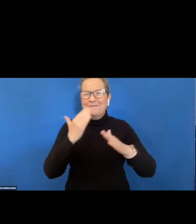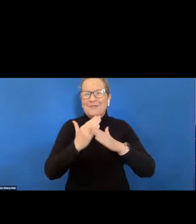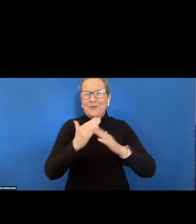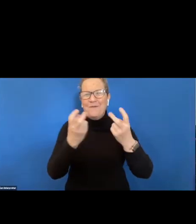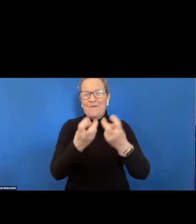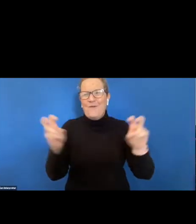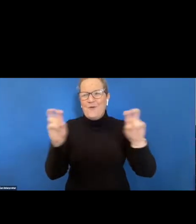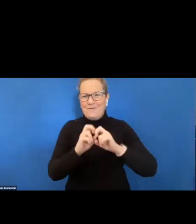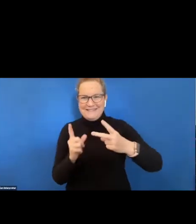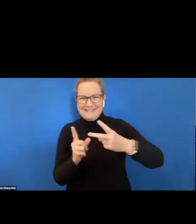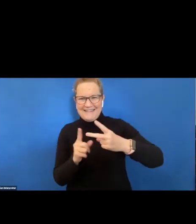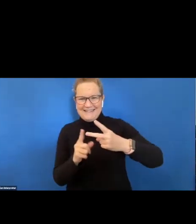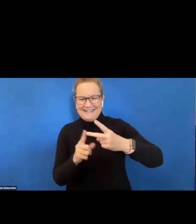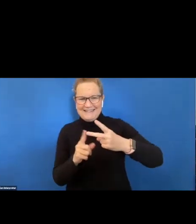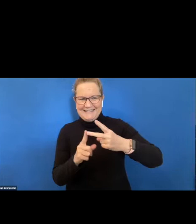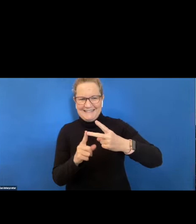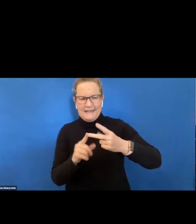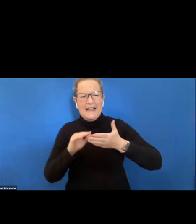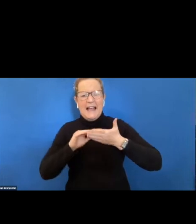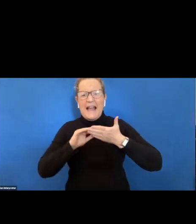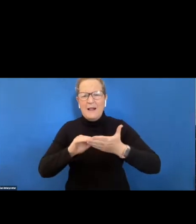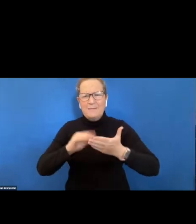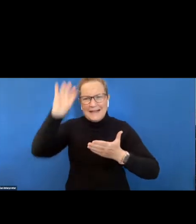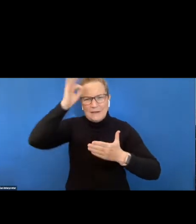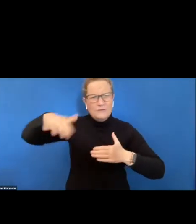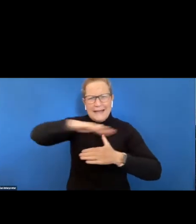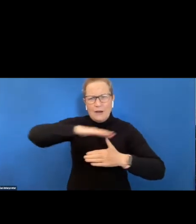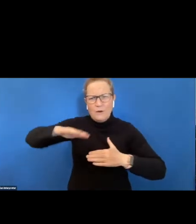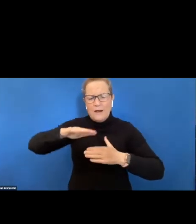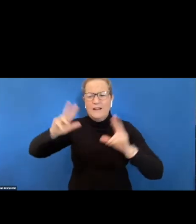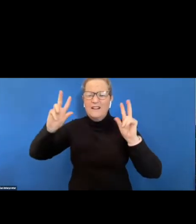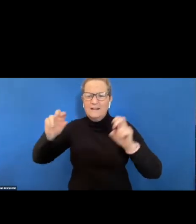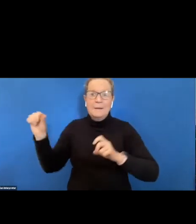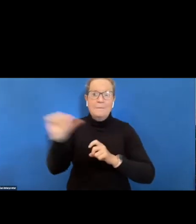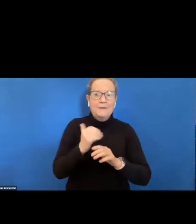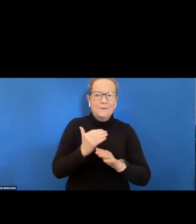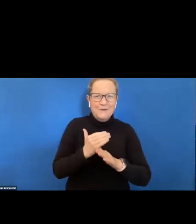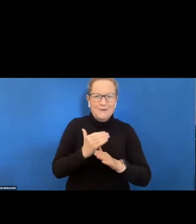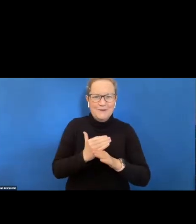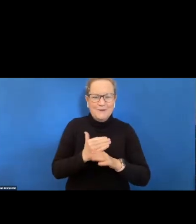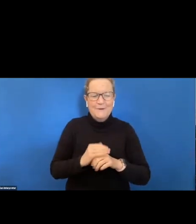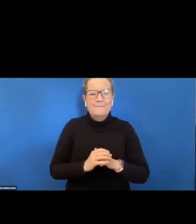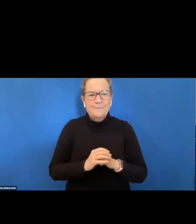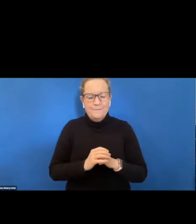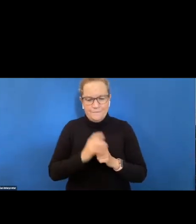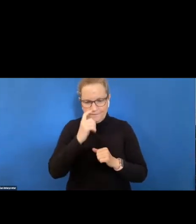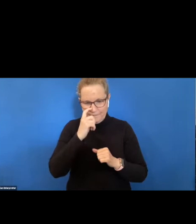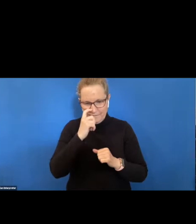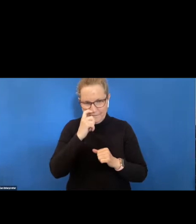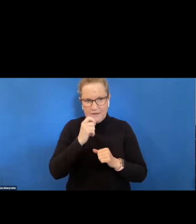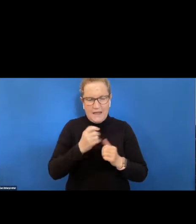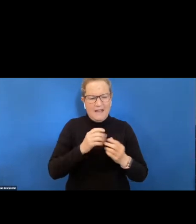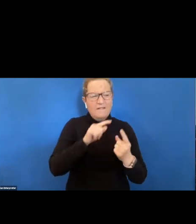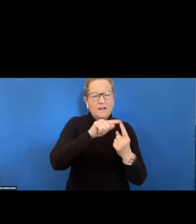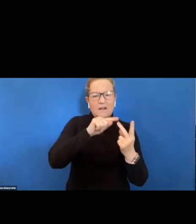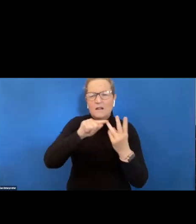getting darabin back to work each of these forums will shine a light on the challenges and opportunities that exist in the